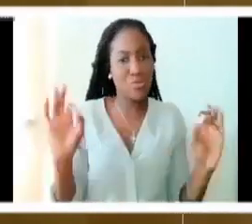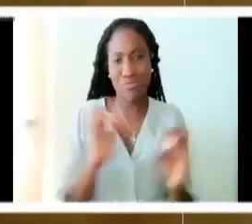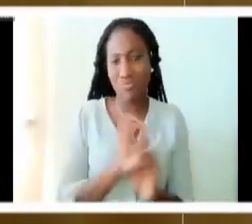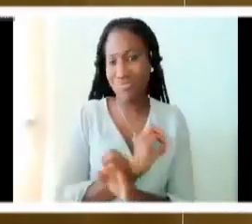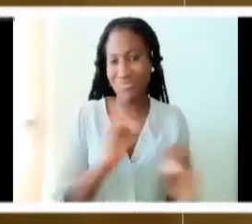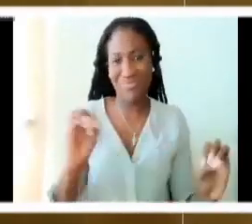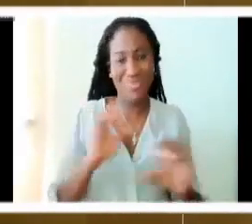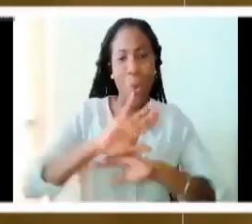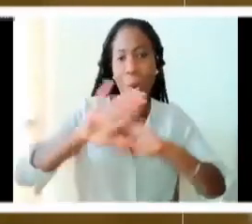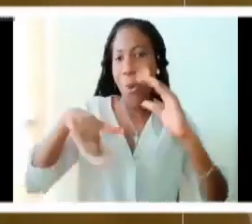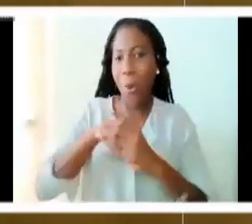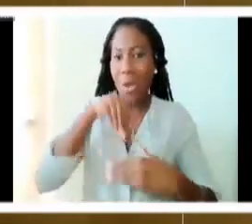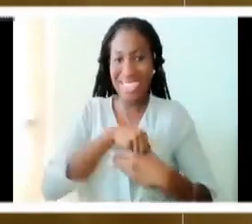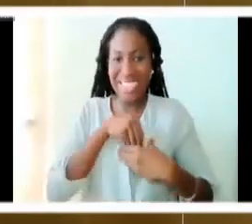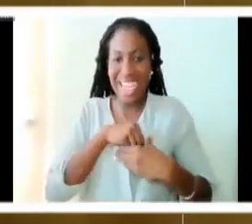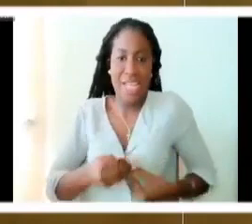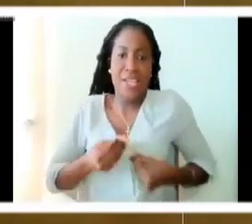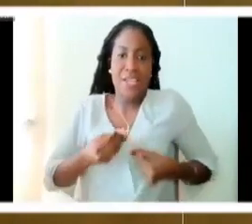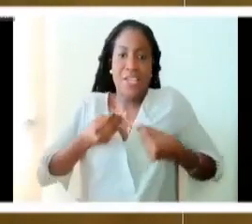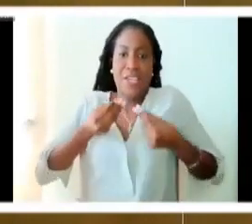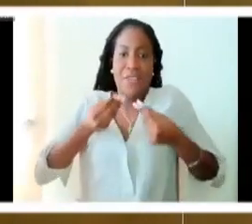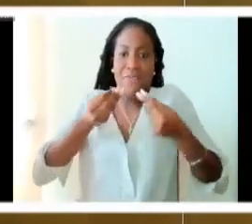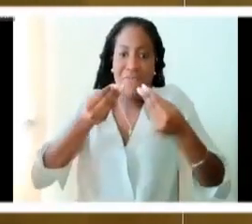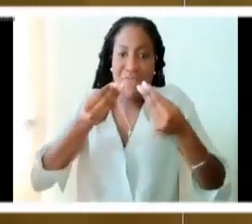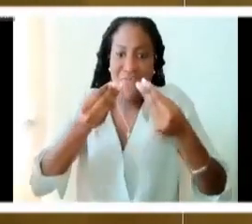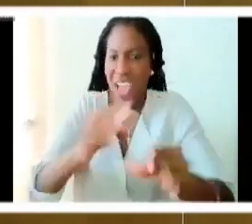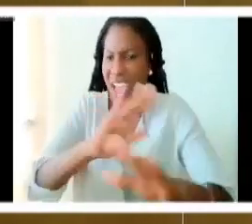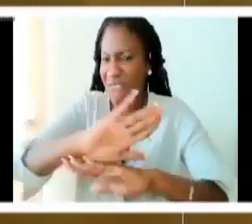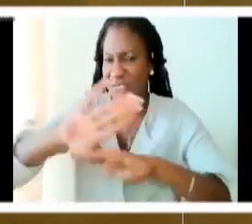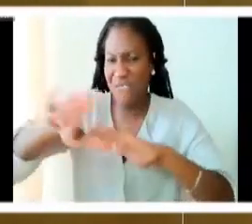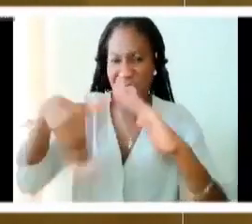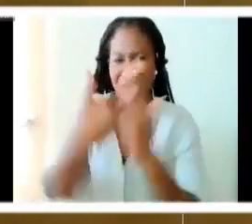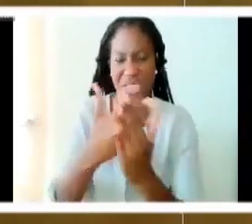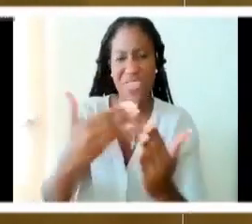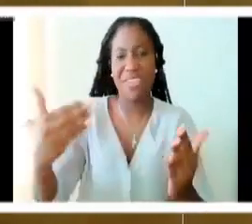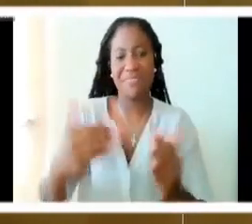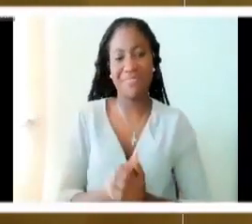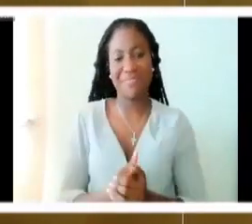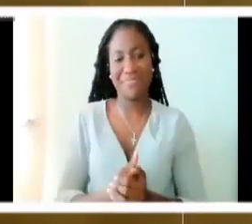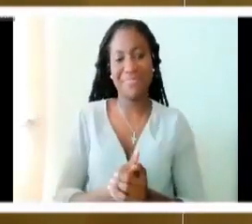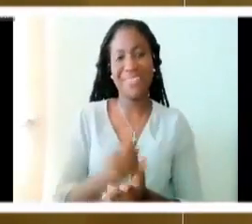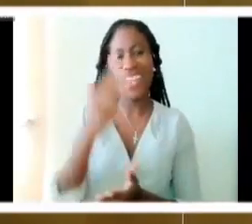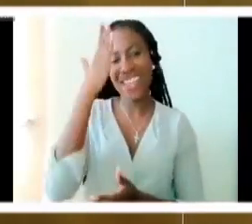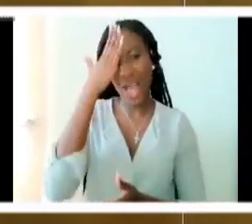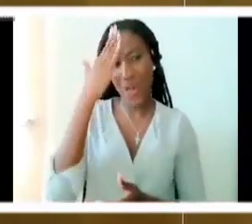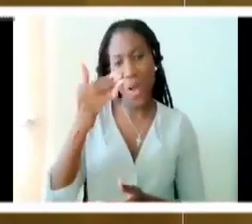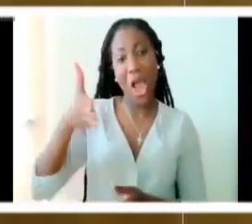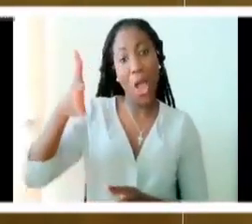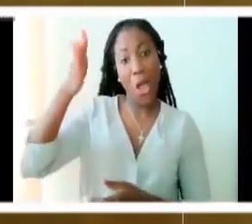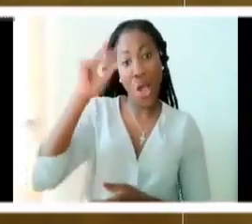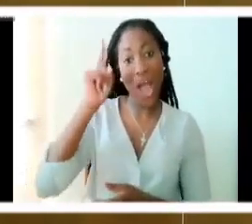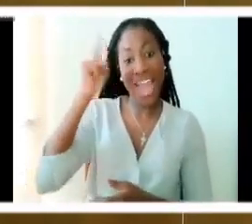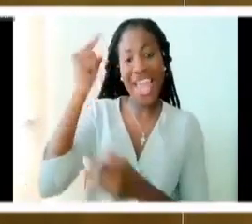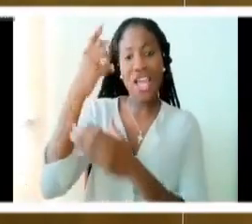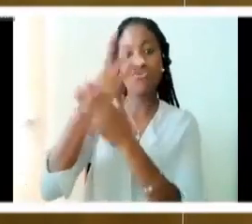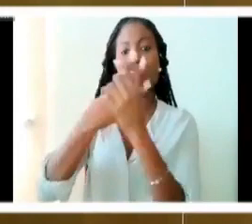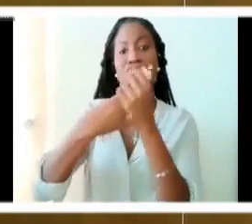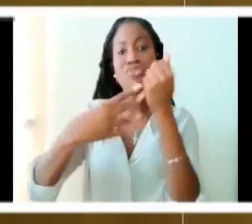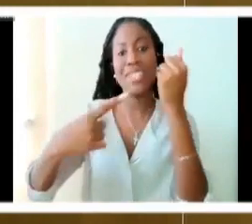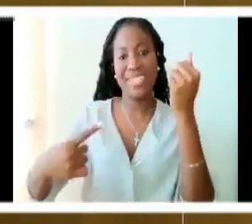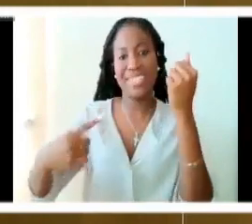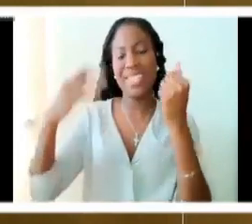to other. Everything. And that's what why God is trinity because the Father gives